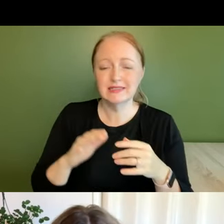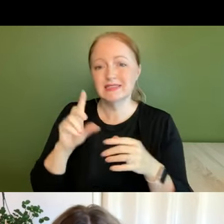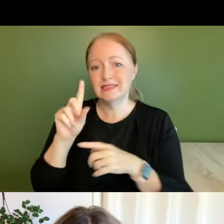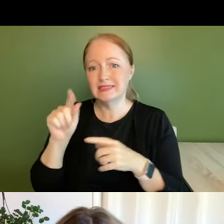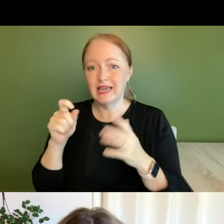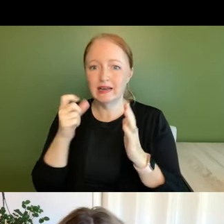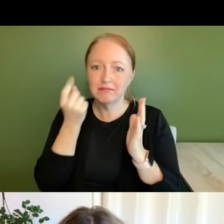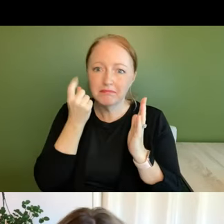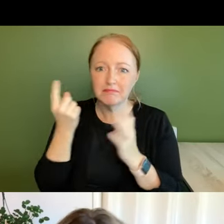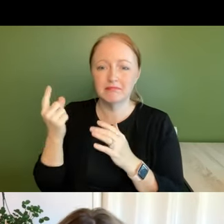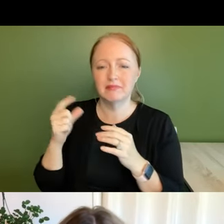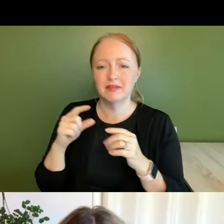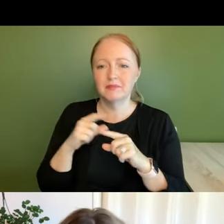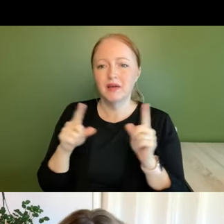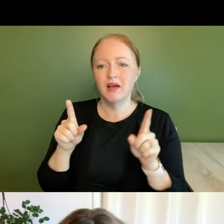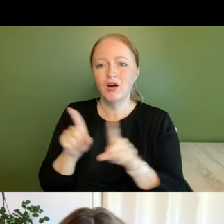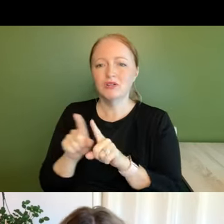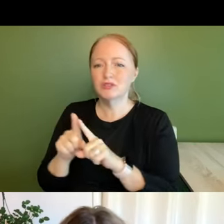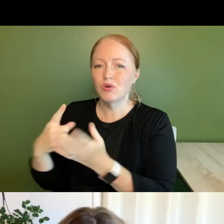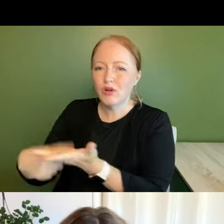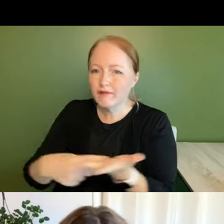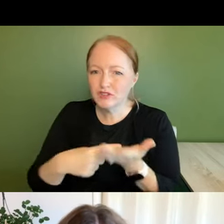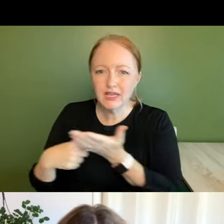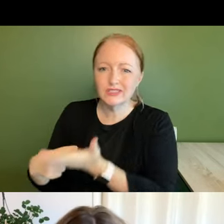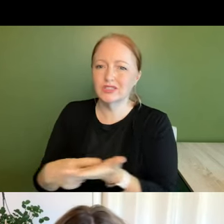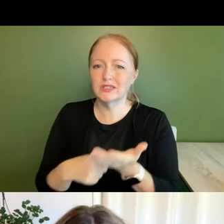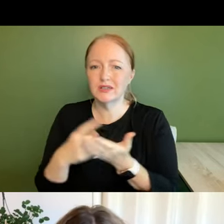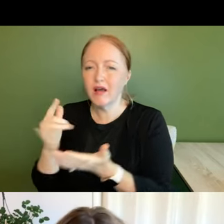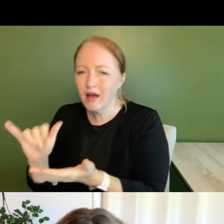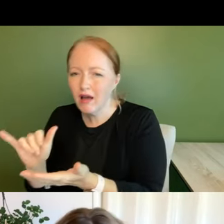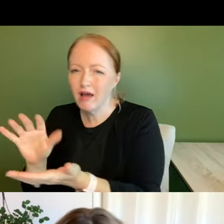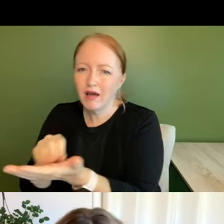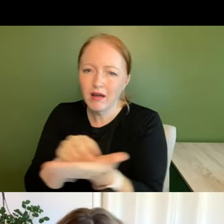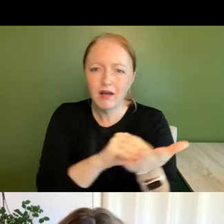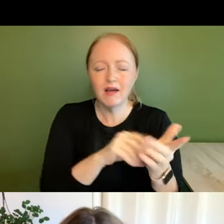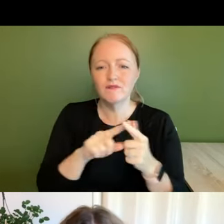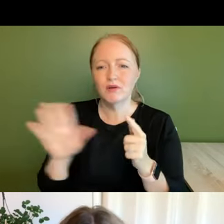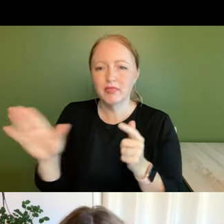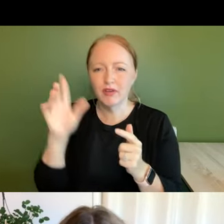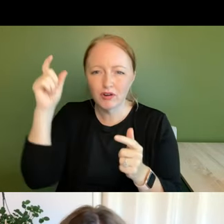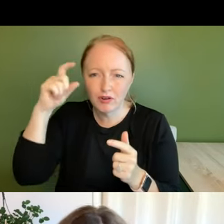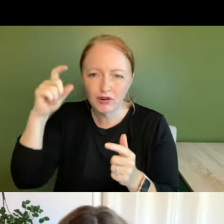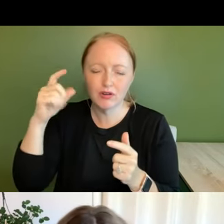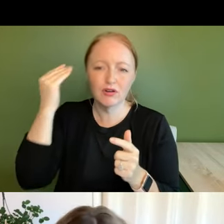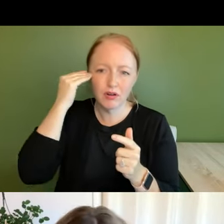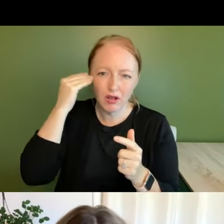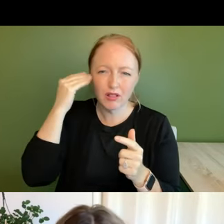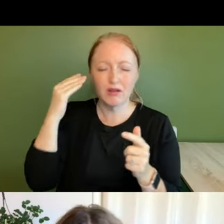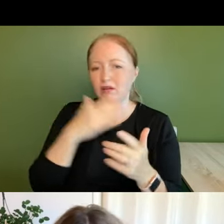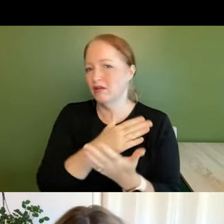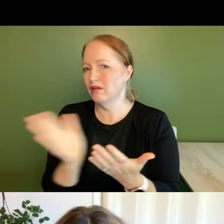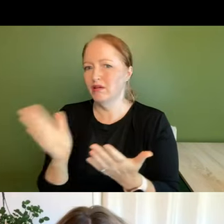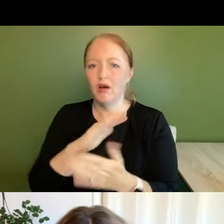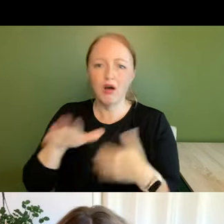literacy but we also need conversations and insights that come from those conversations across all of the organizations